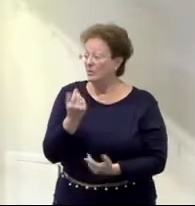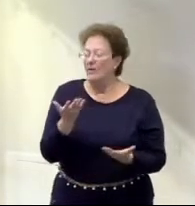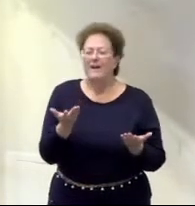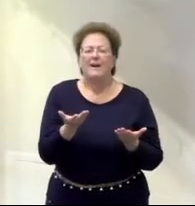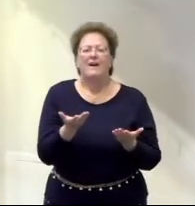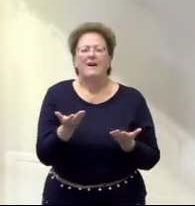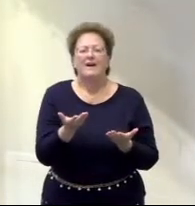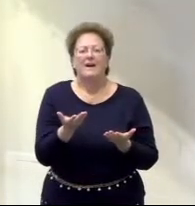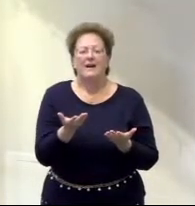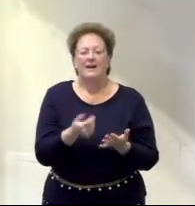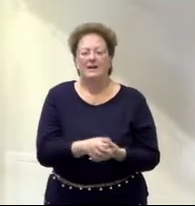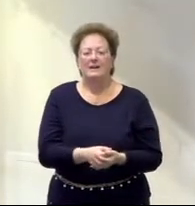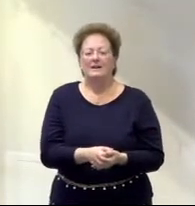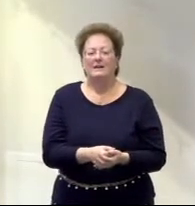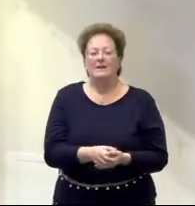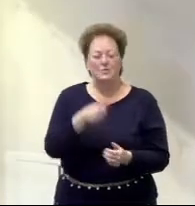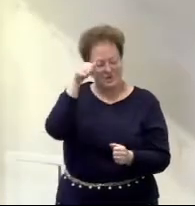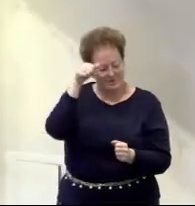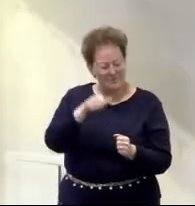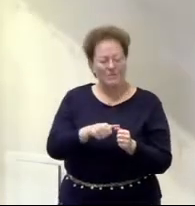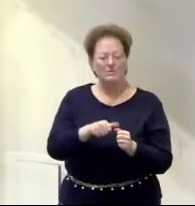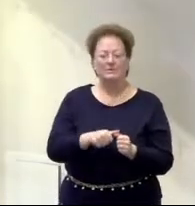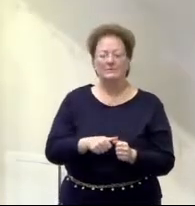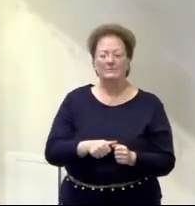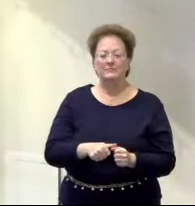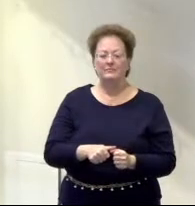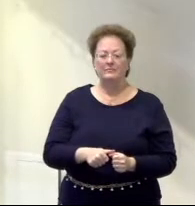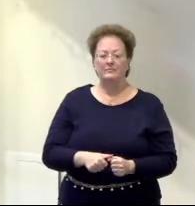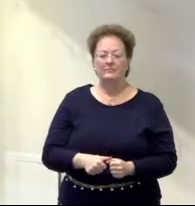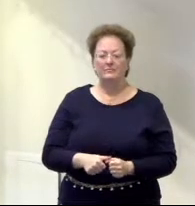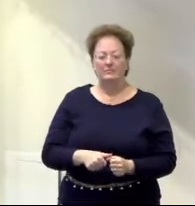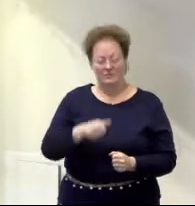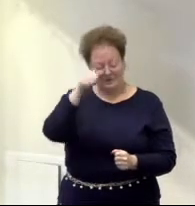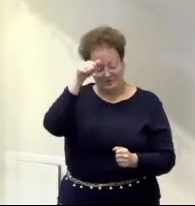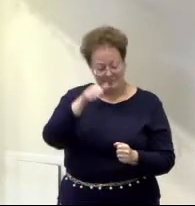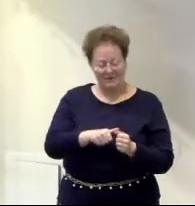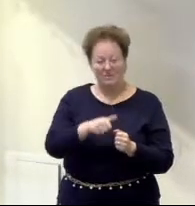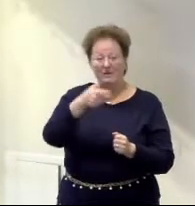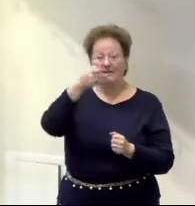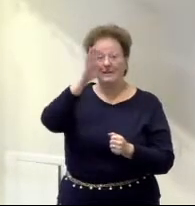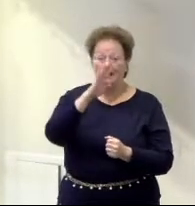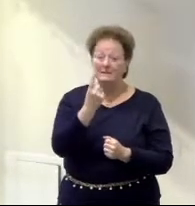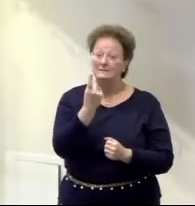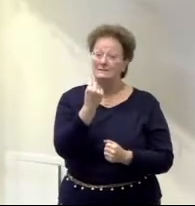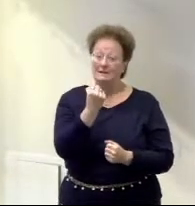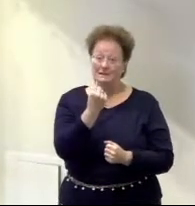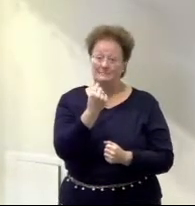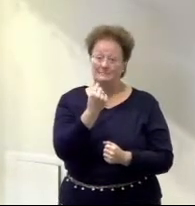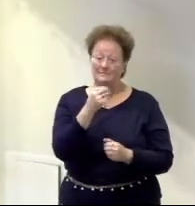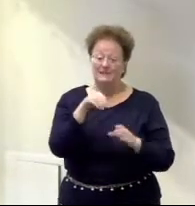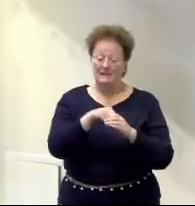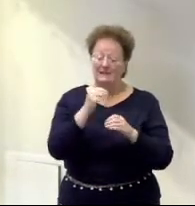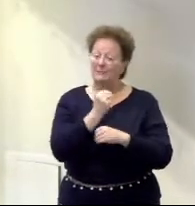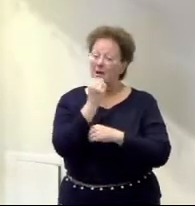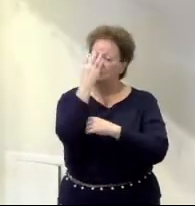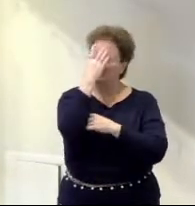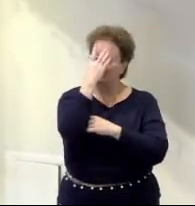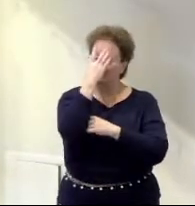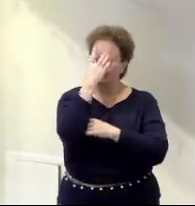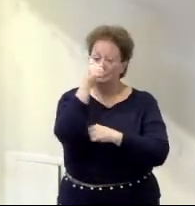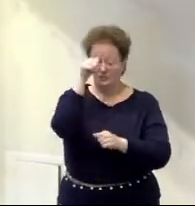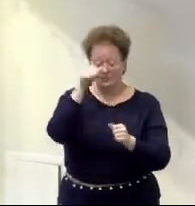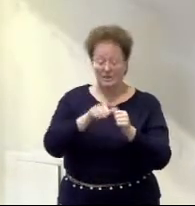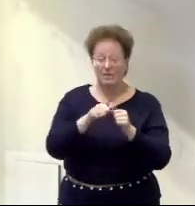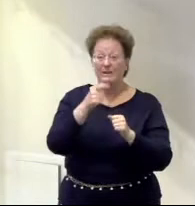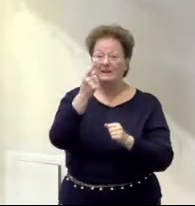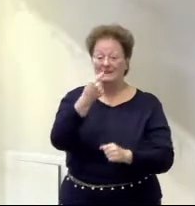is we should remember. Remember what God did for you in baptism. Remember who he declares